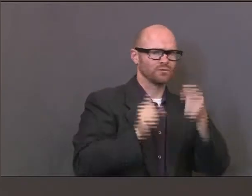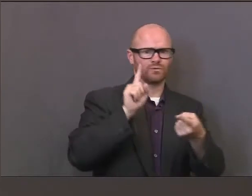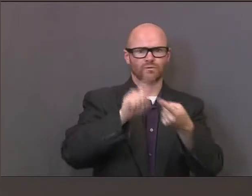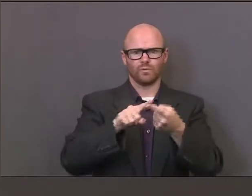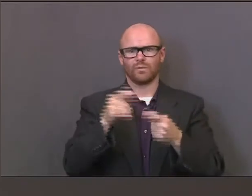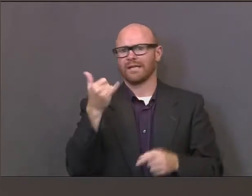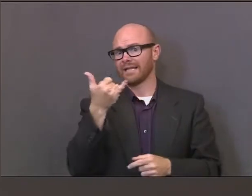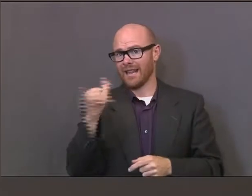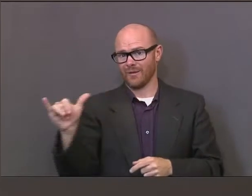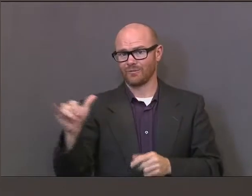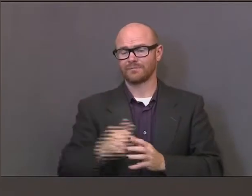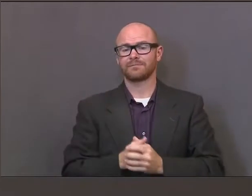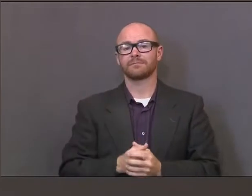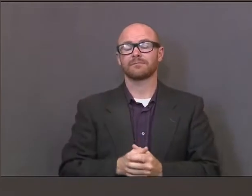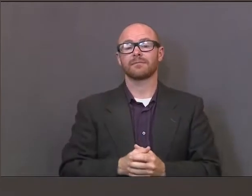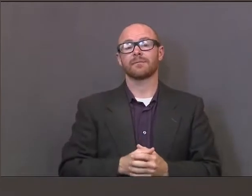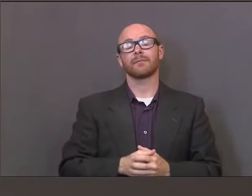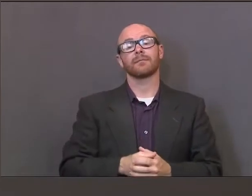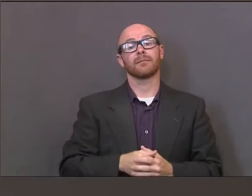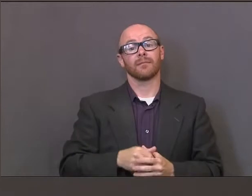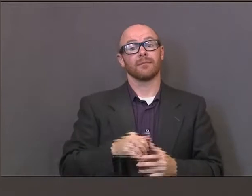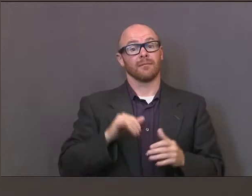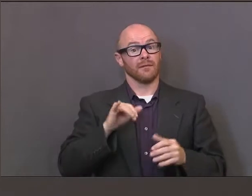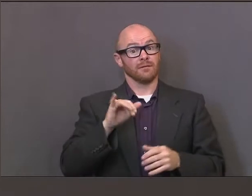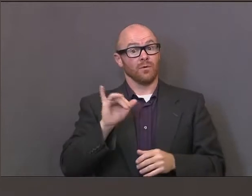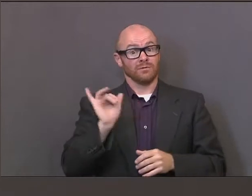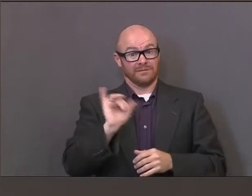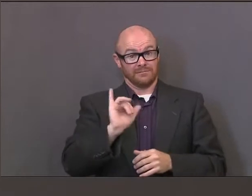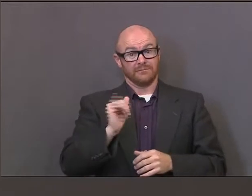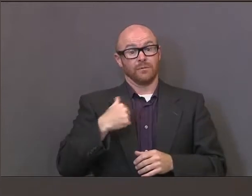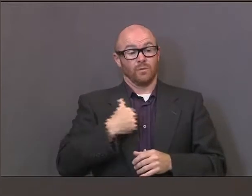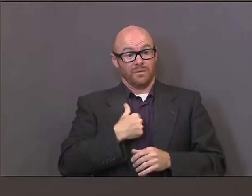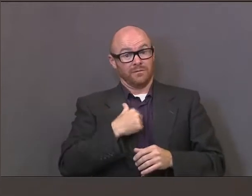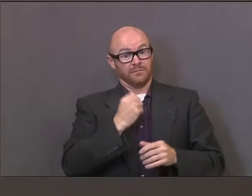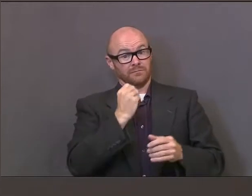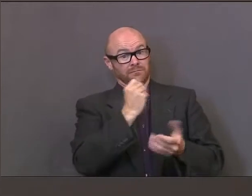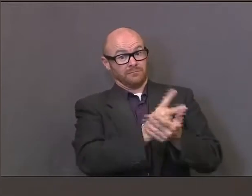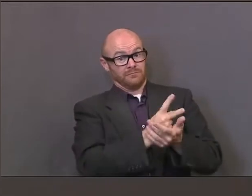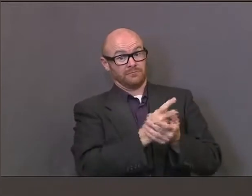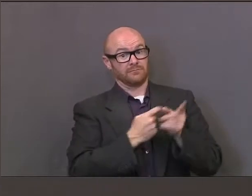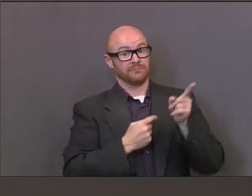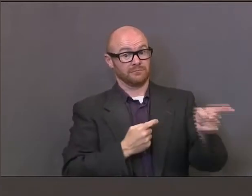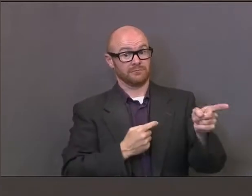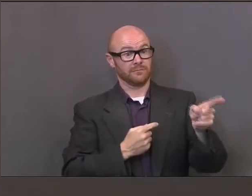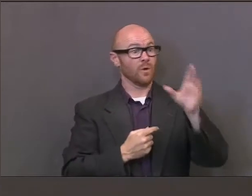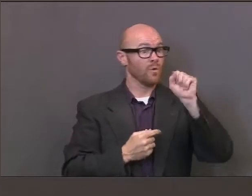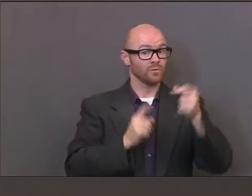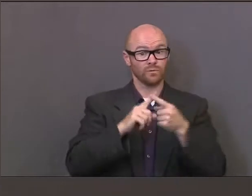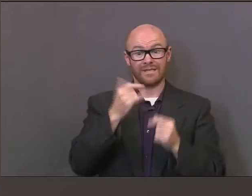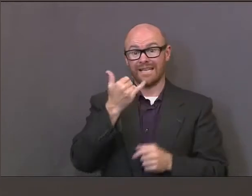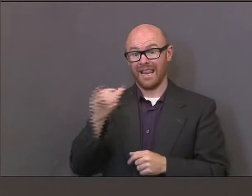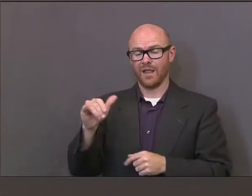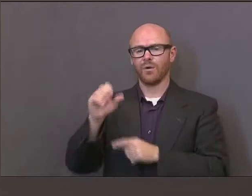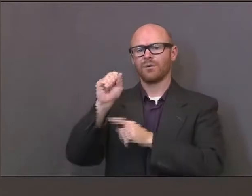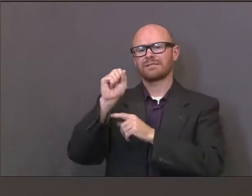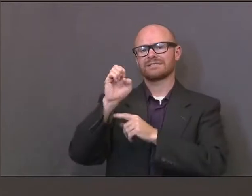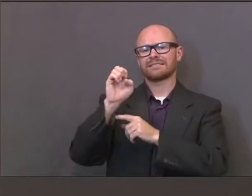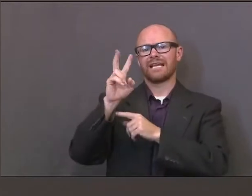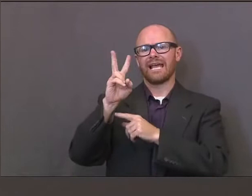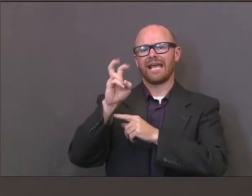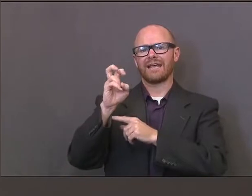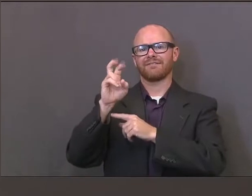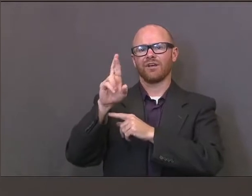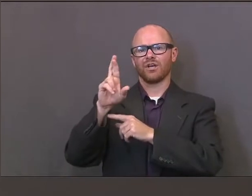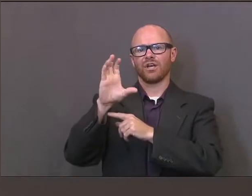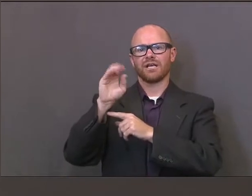At the same time that we're granting this request to Salt Lake City, we're also going to grant the request from Sevier County to move